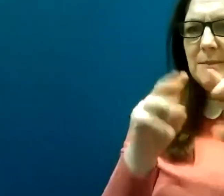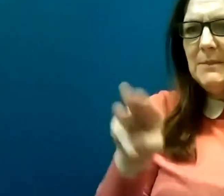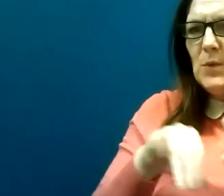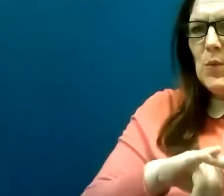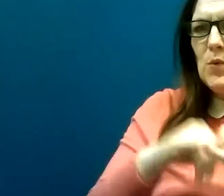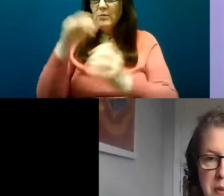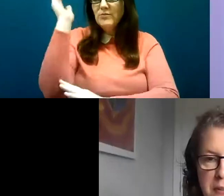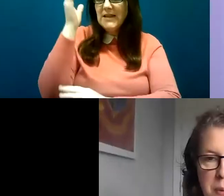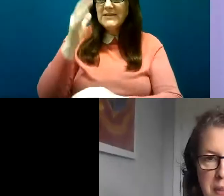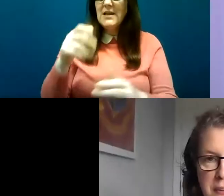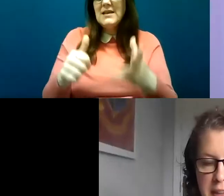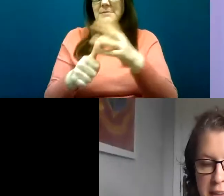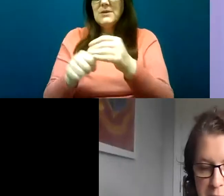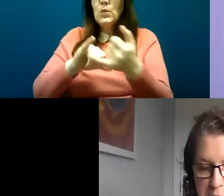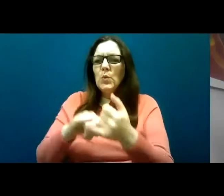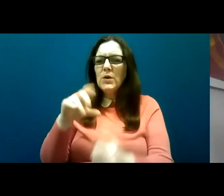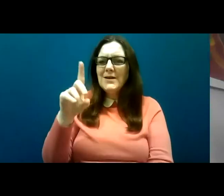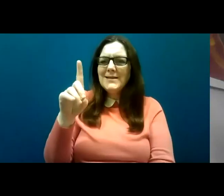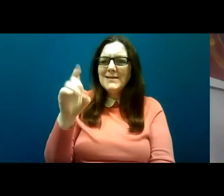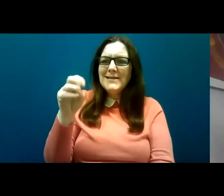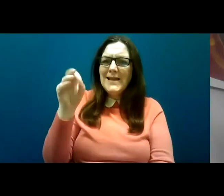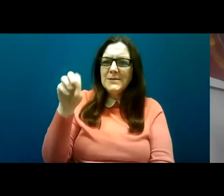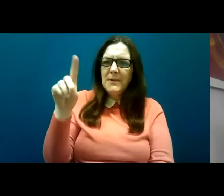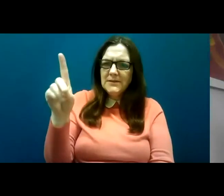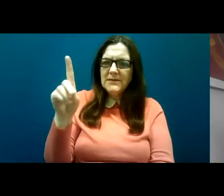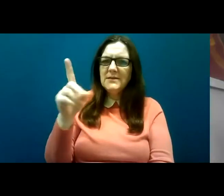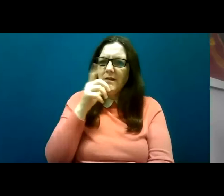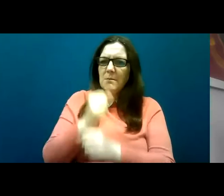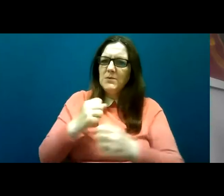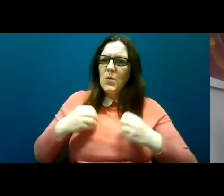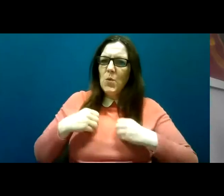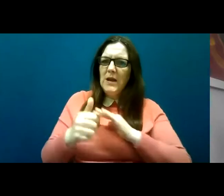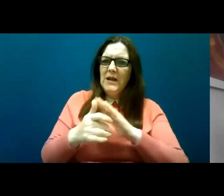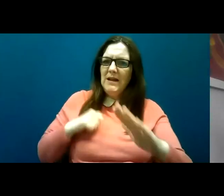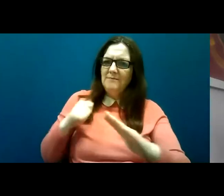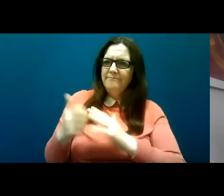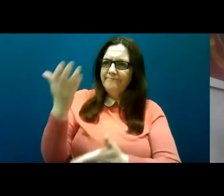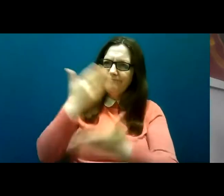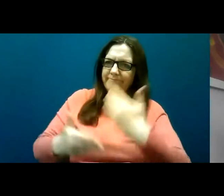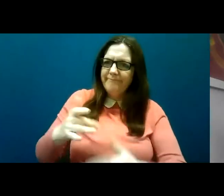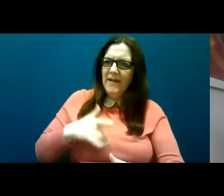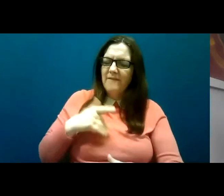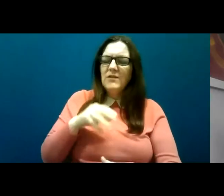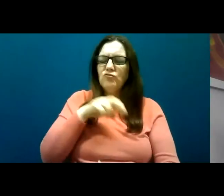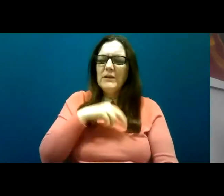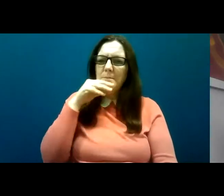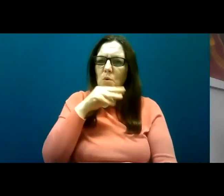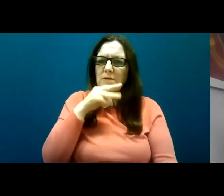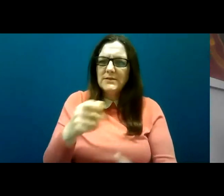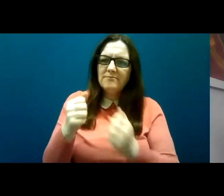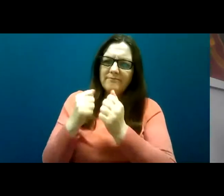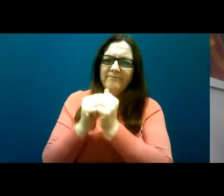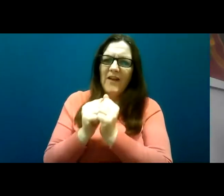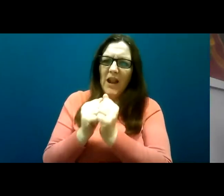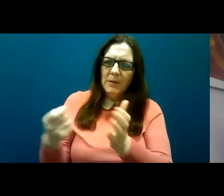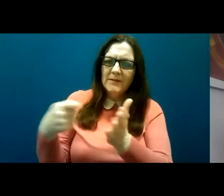lived experience with us I think that was a very valuable addition we're going to move to the panel discussion now in the